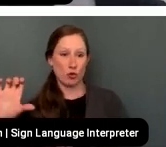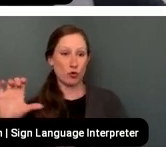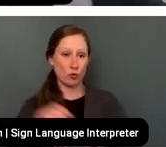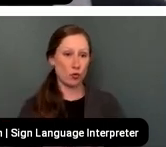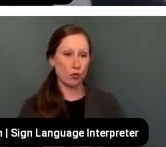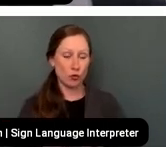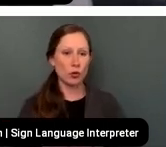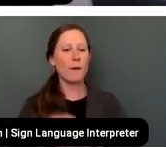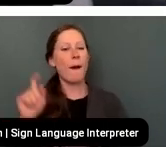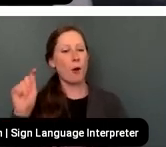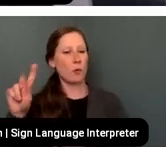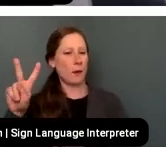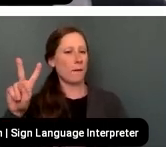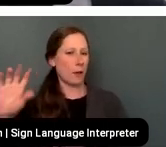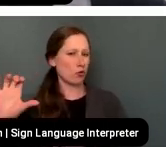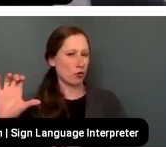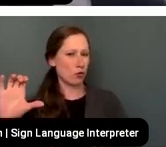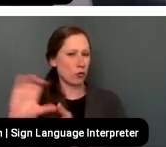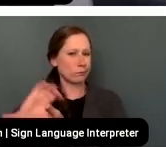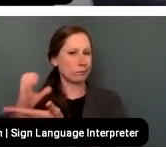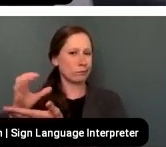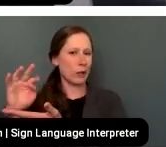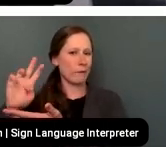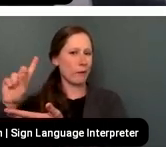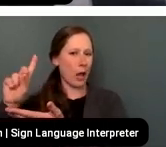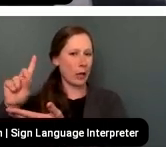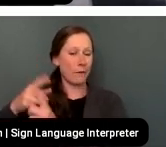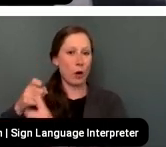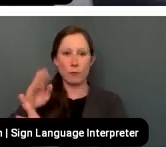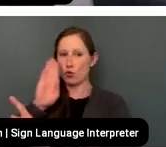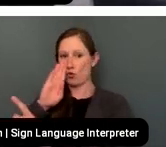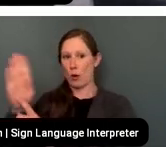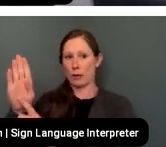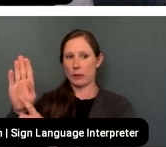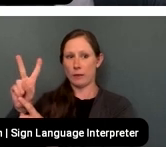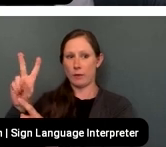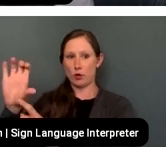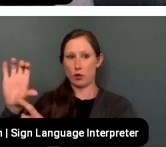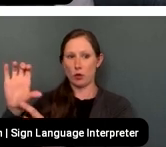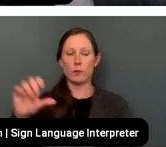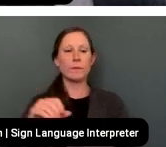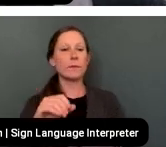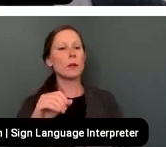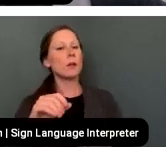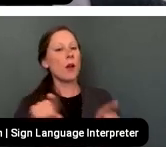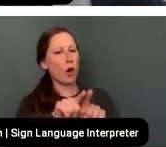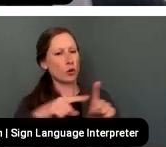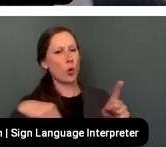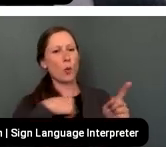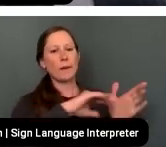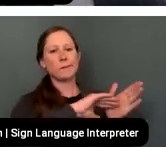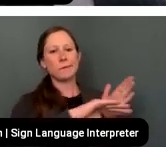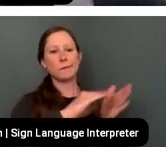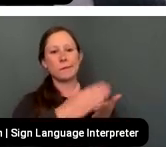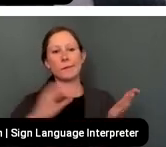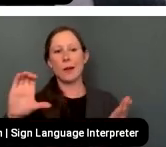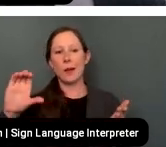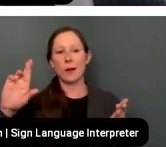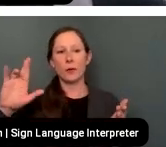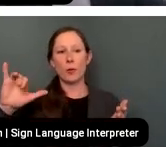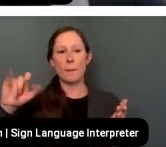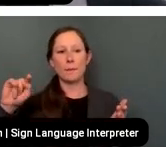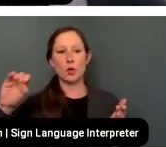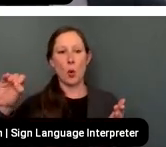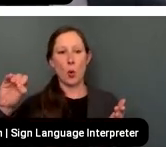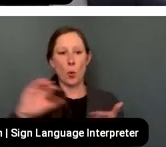funds that were direct investors. So not fund of funds. We also excluded a bunch of crypto funds because those kind of mess with the data a little bit.